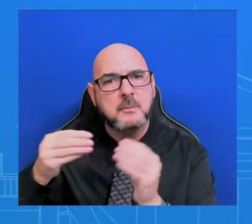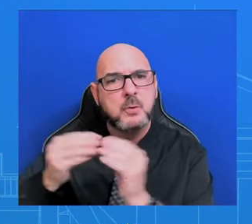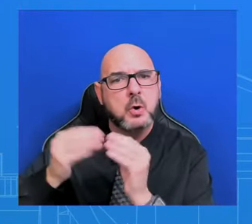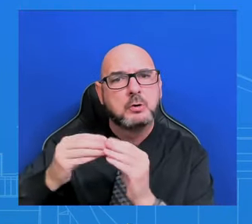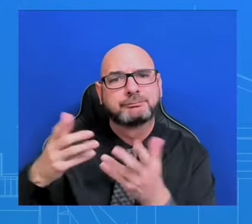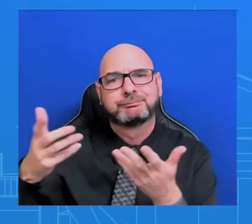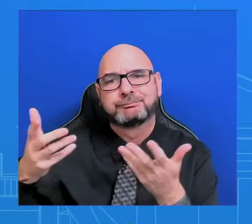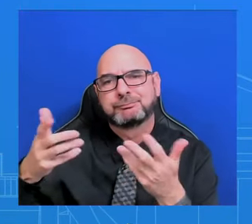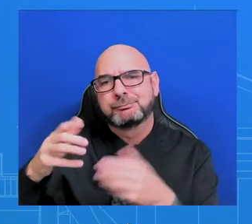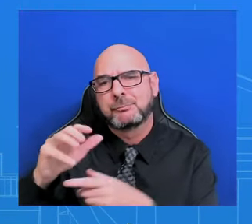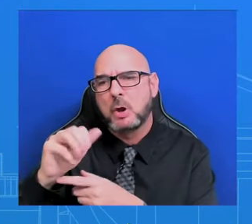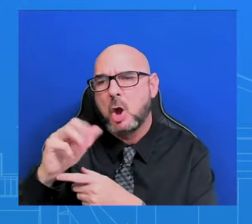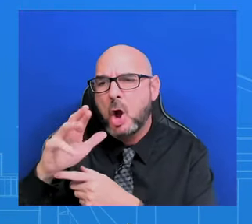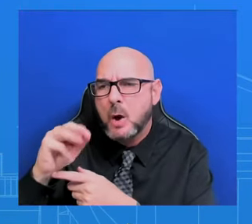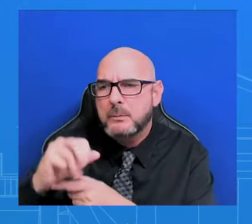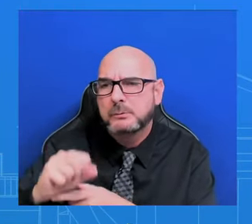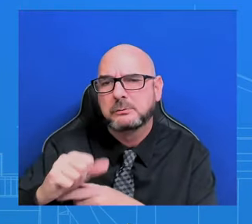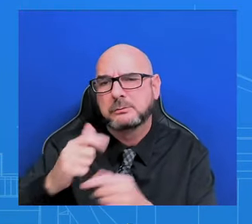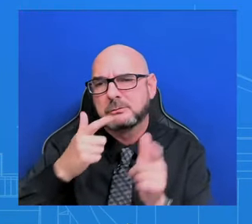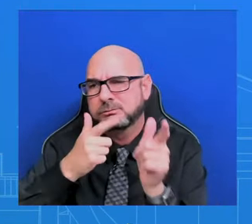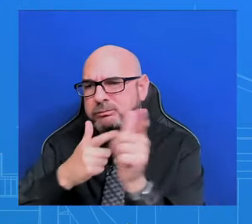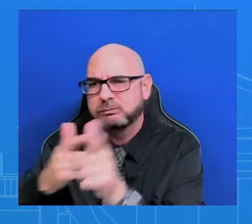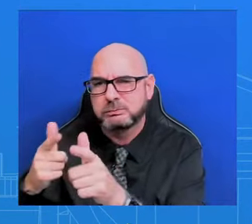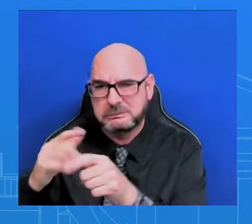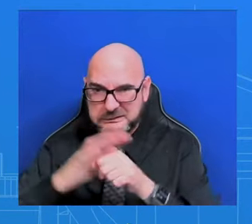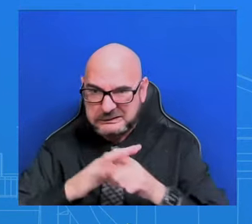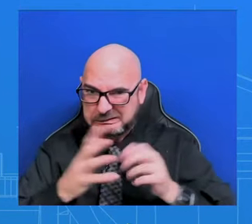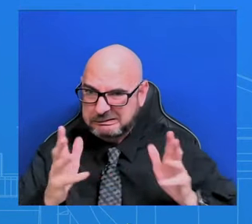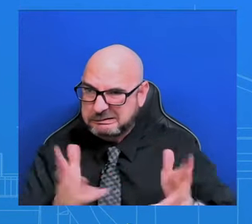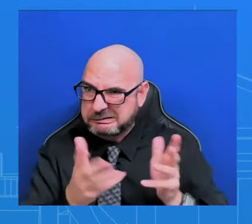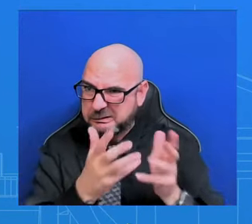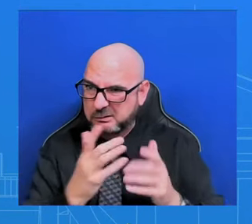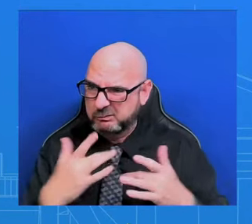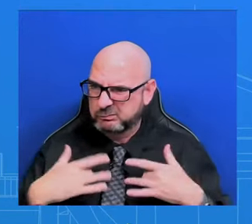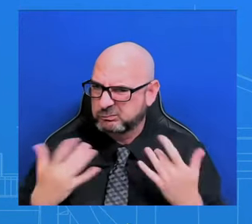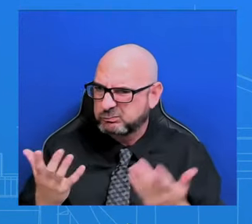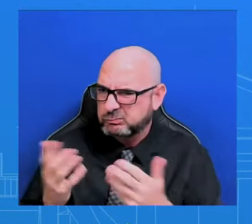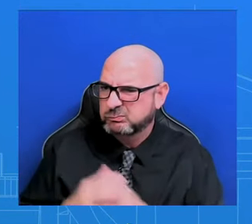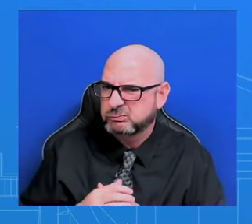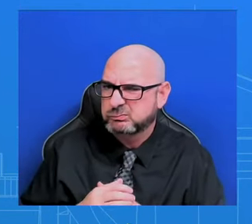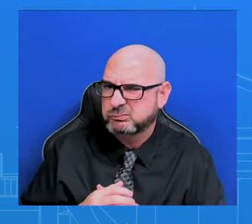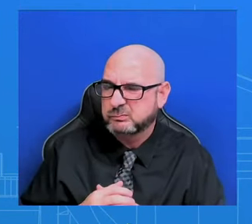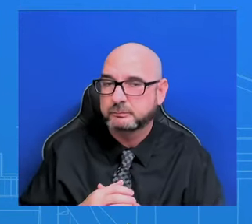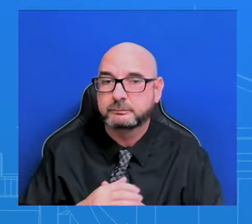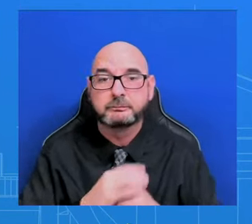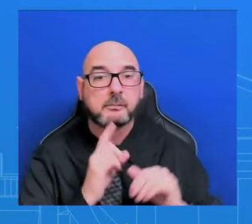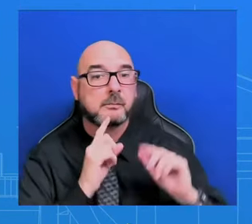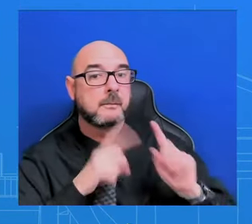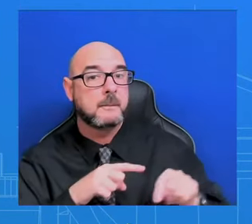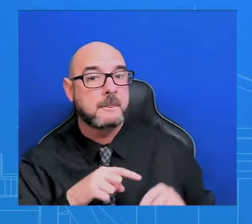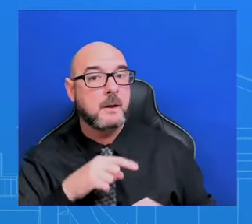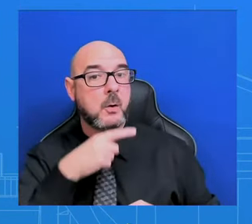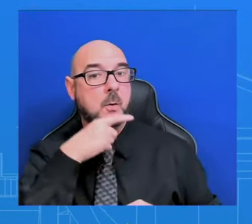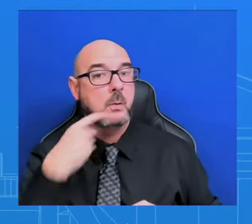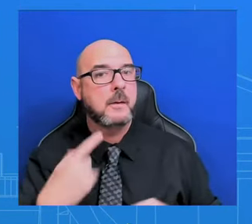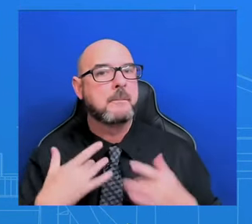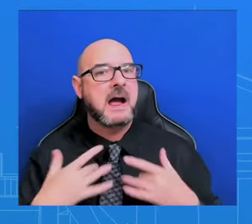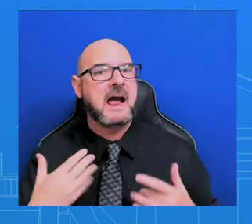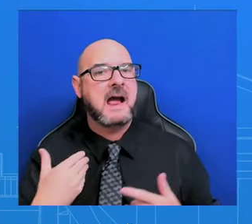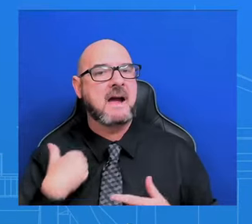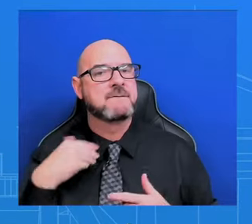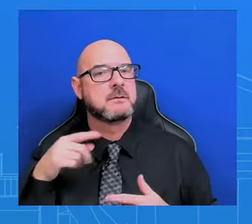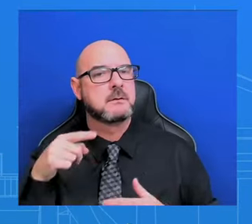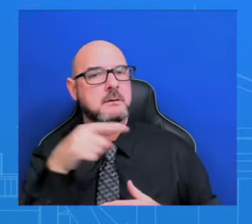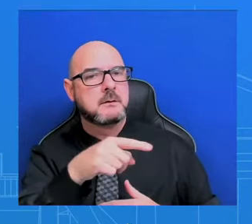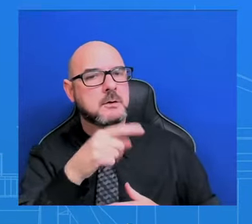have, in fact, we have seen them start to go after more of Ukraine's defense industrial base. Again, all of a piece of